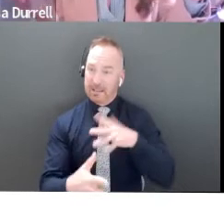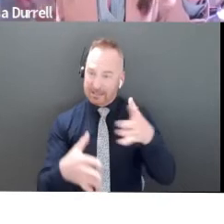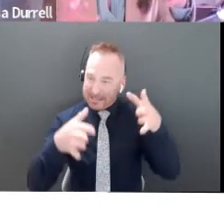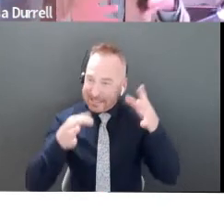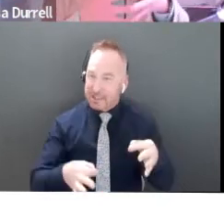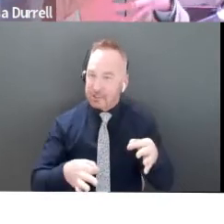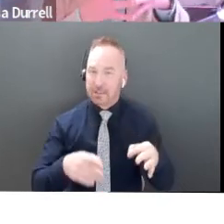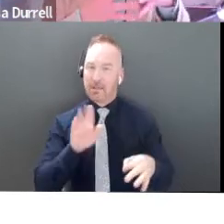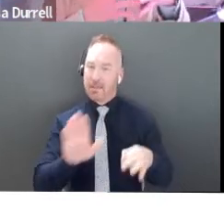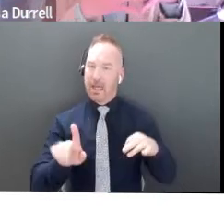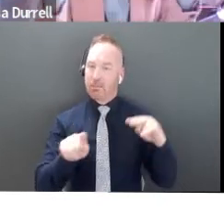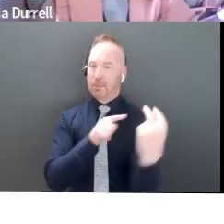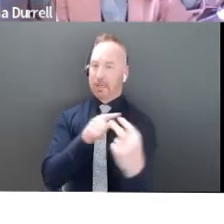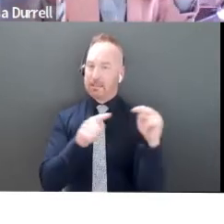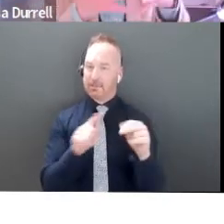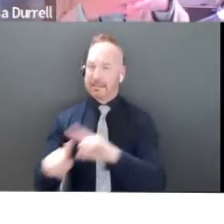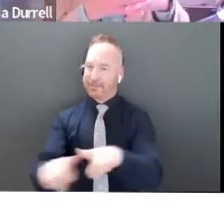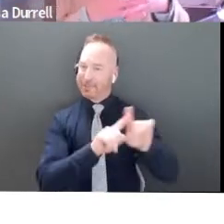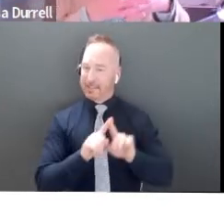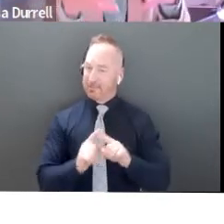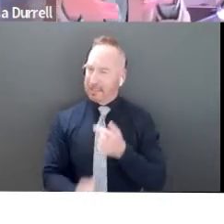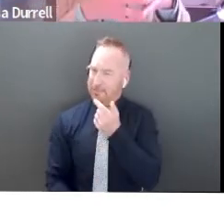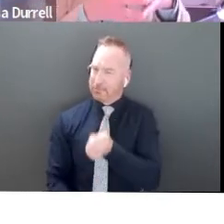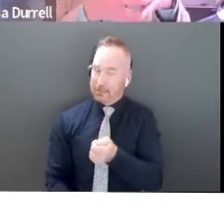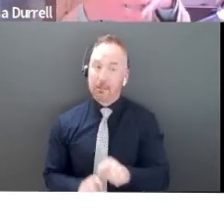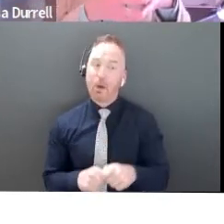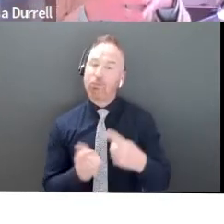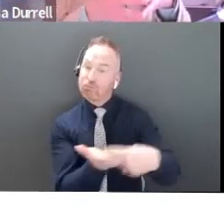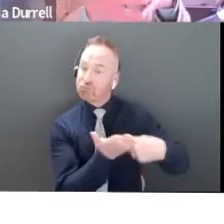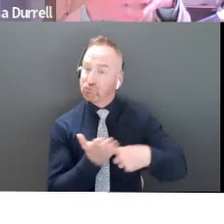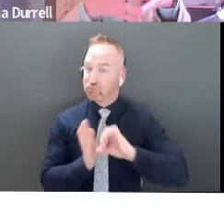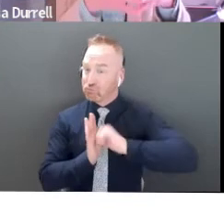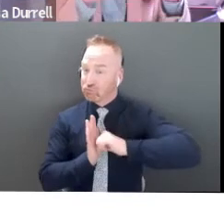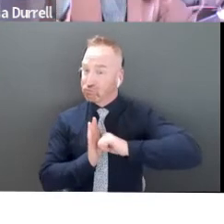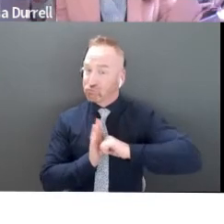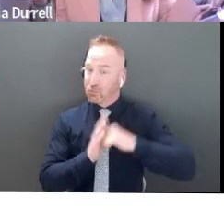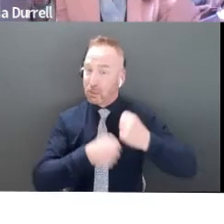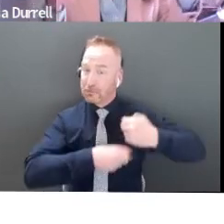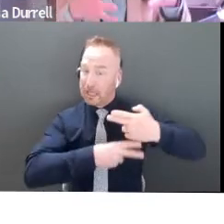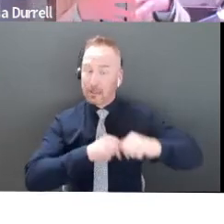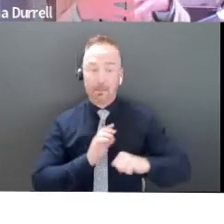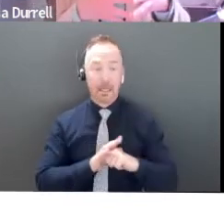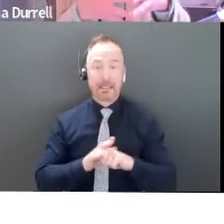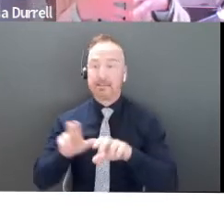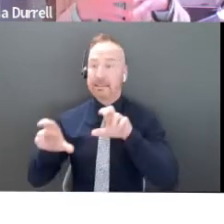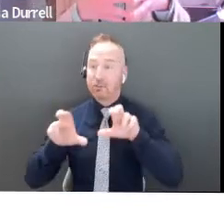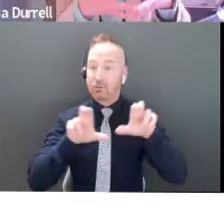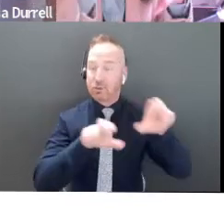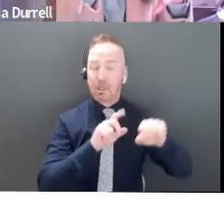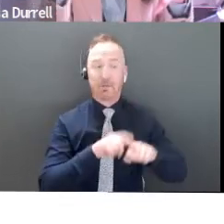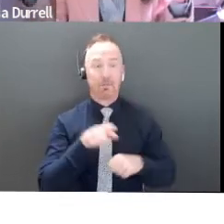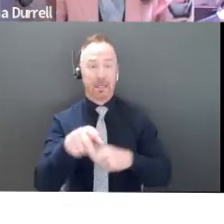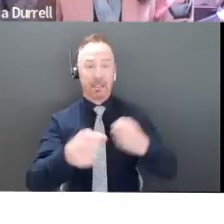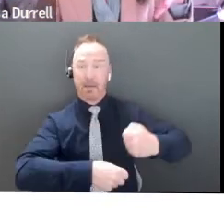That's interesting to me. So talk about that. And then, you know, the other thing, too, is an investor, when we look at that team